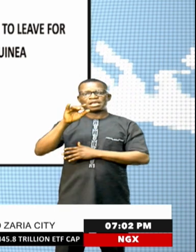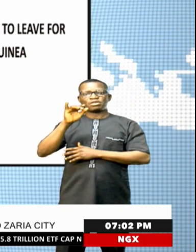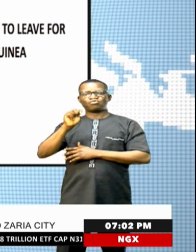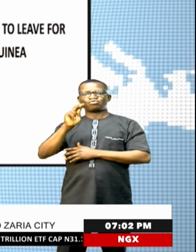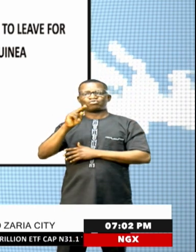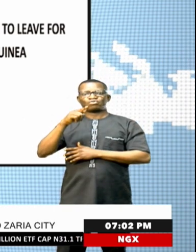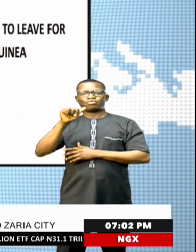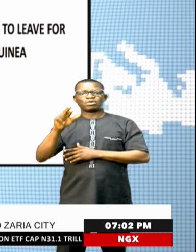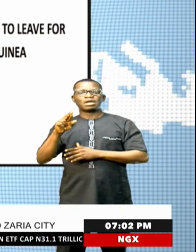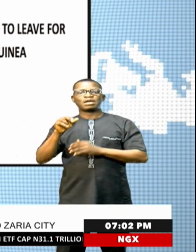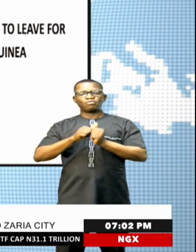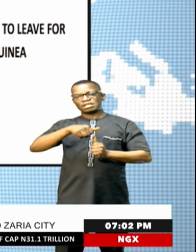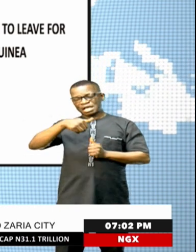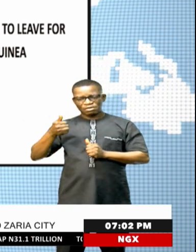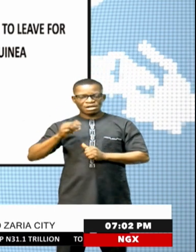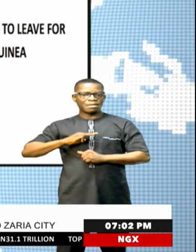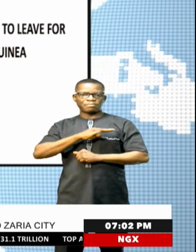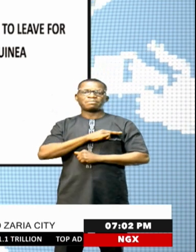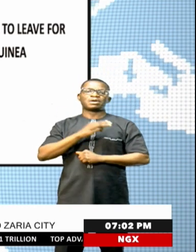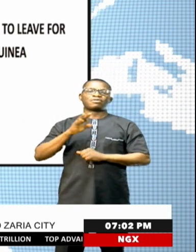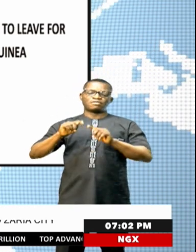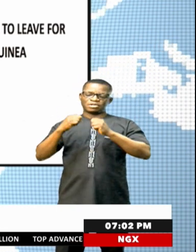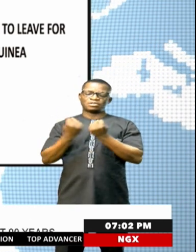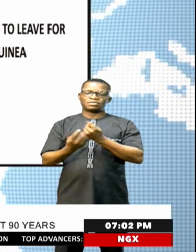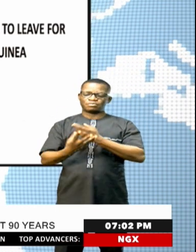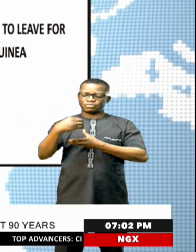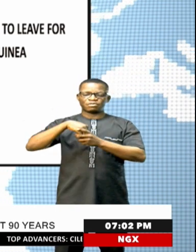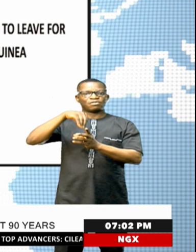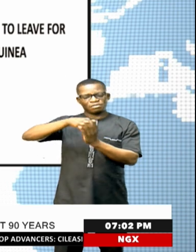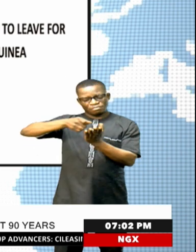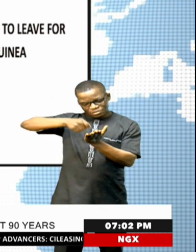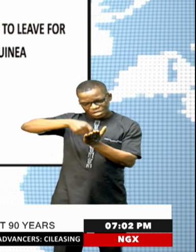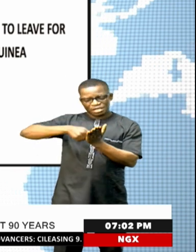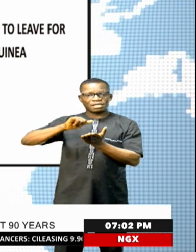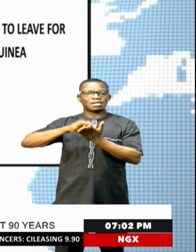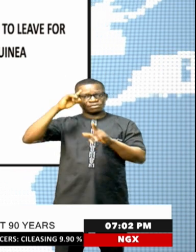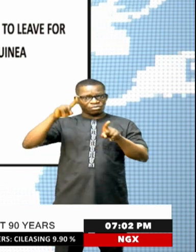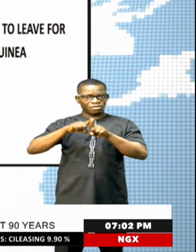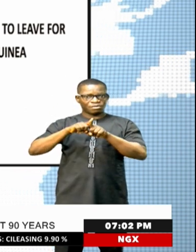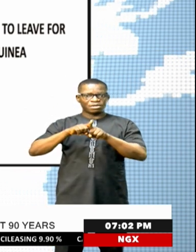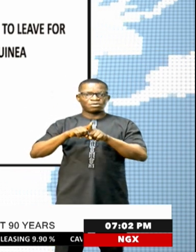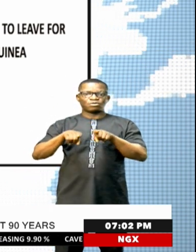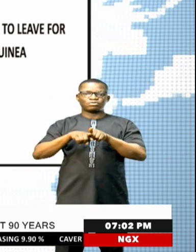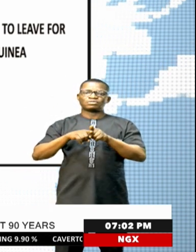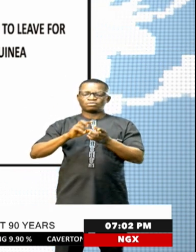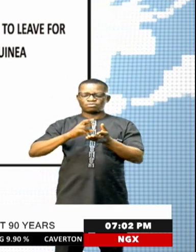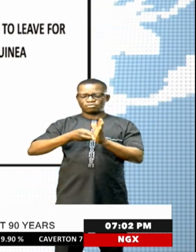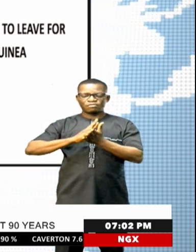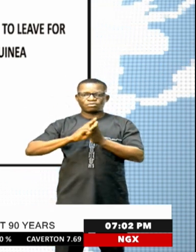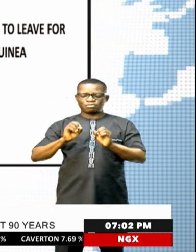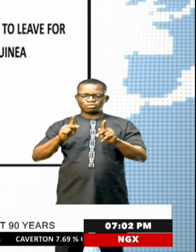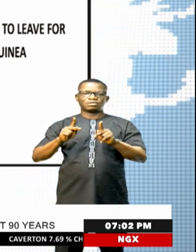members of his cabinet who will be involved in the signing of agreements and review of opportunities to improve bilateral